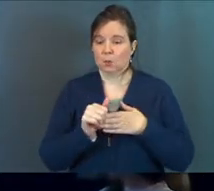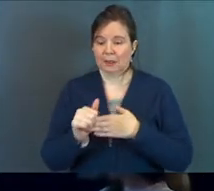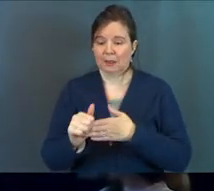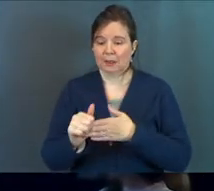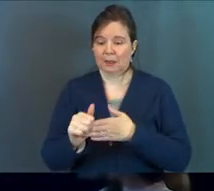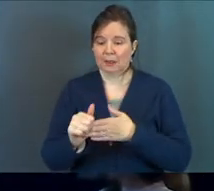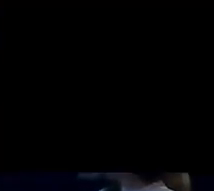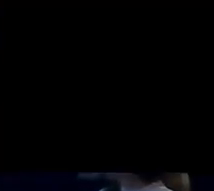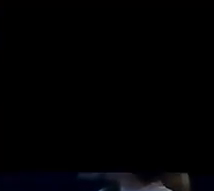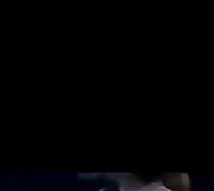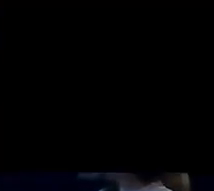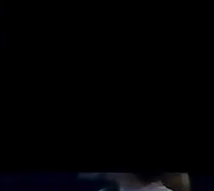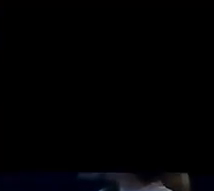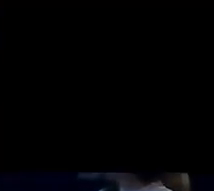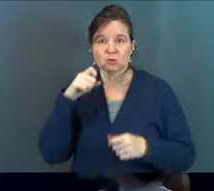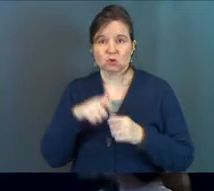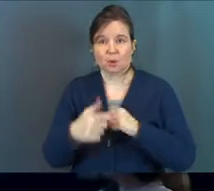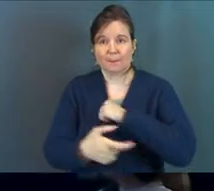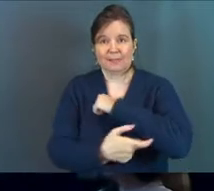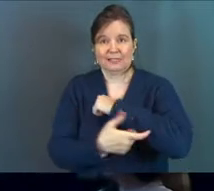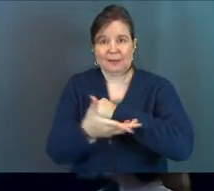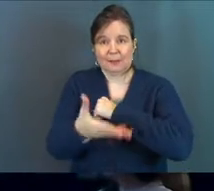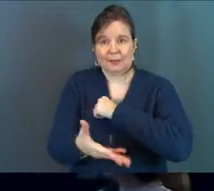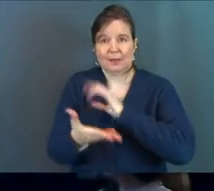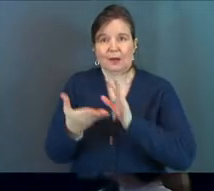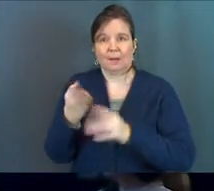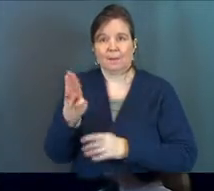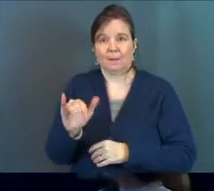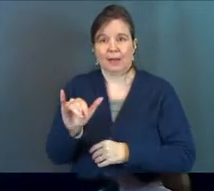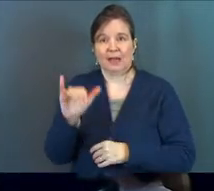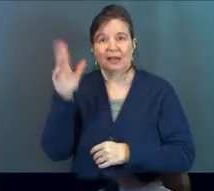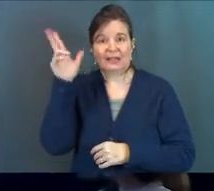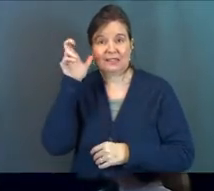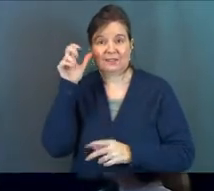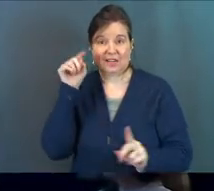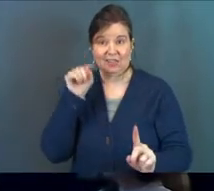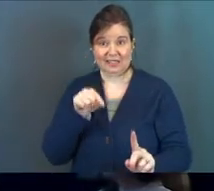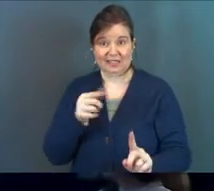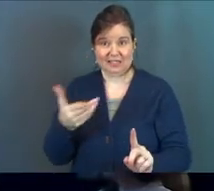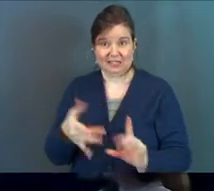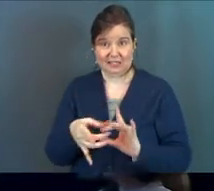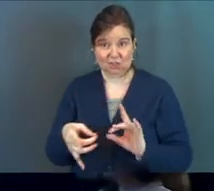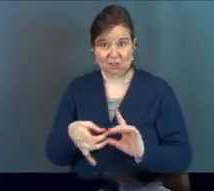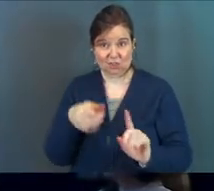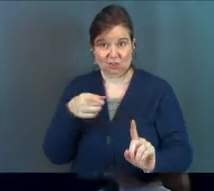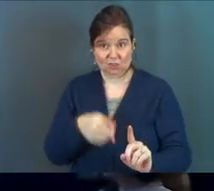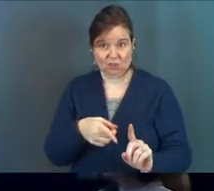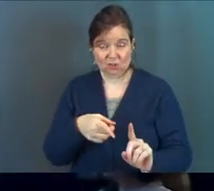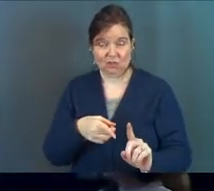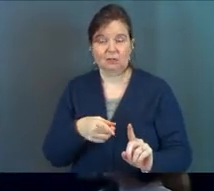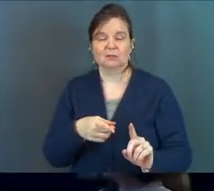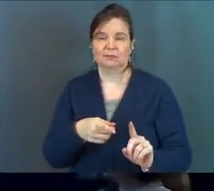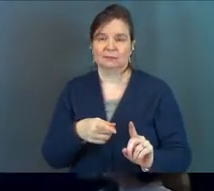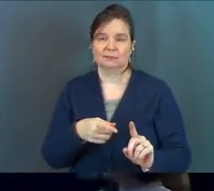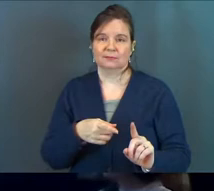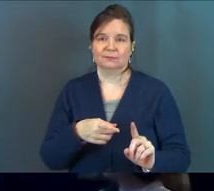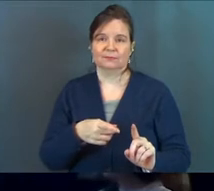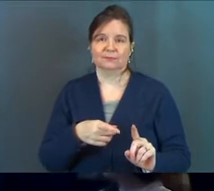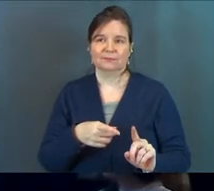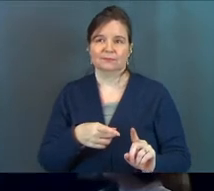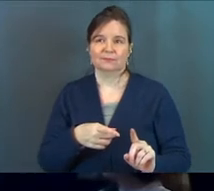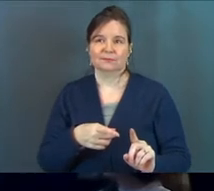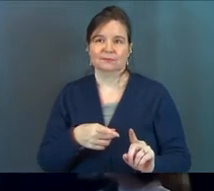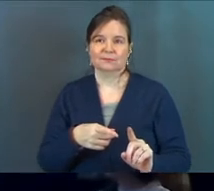by the Spirit into the wilderness to be tempted there by the devil. Now this right here, this is the sequel